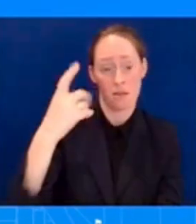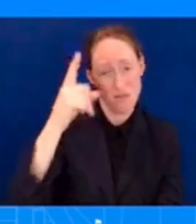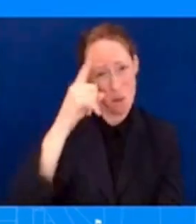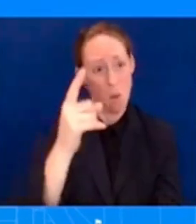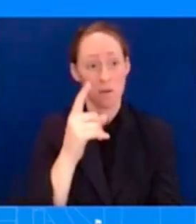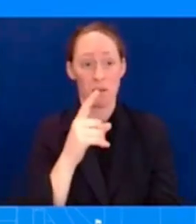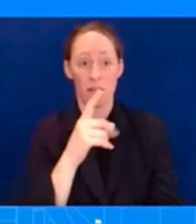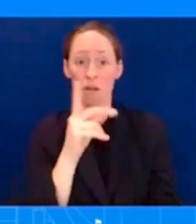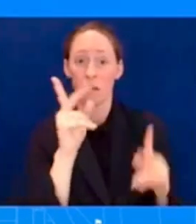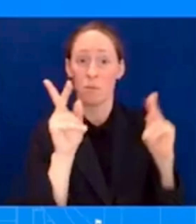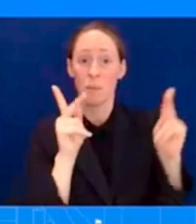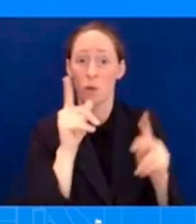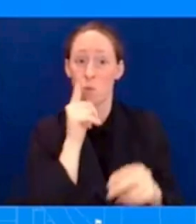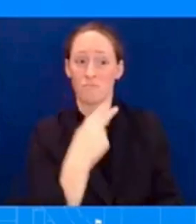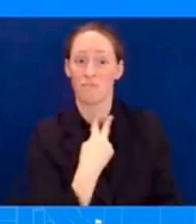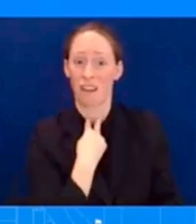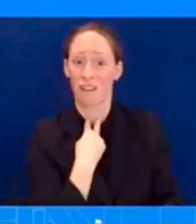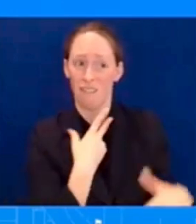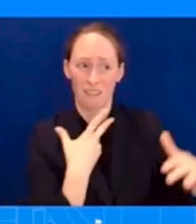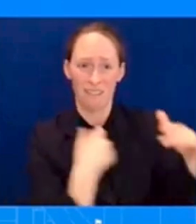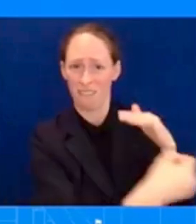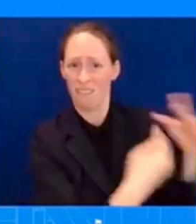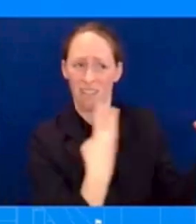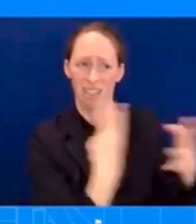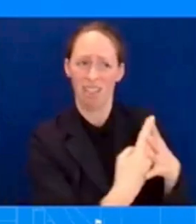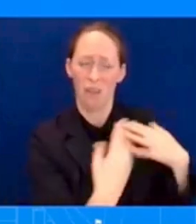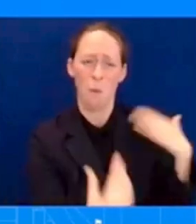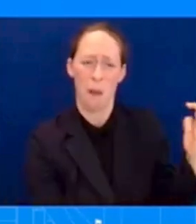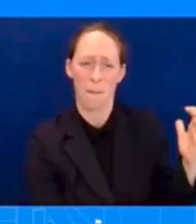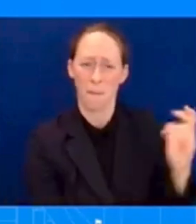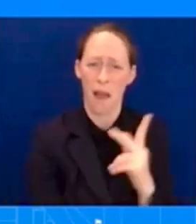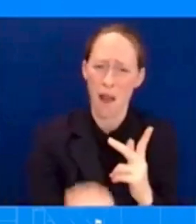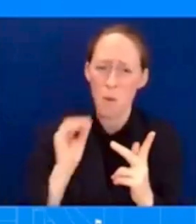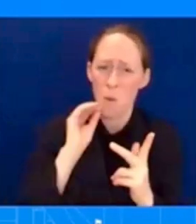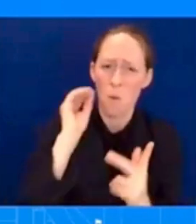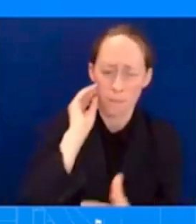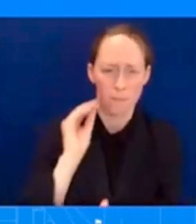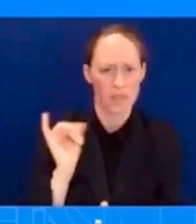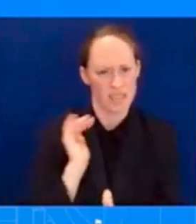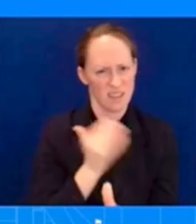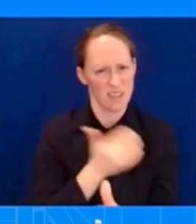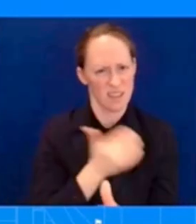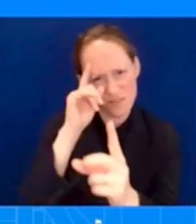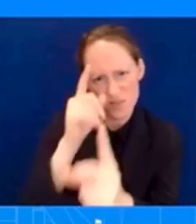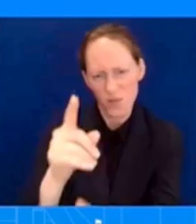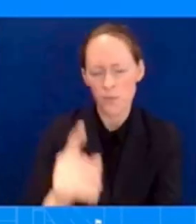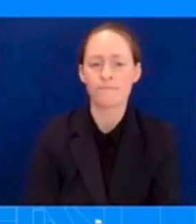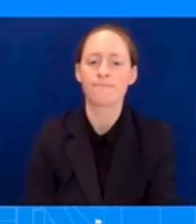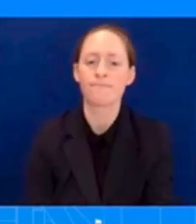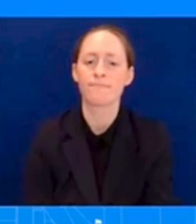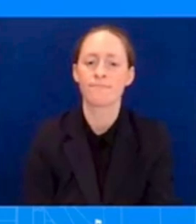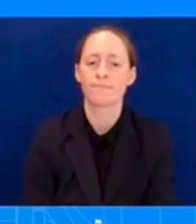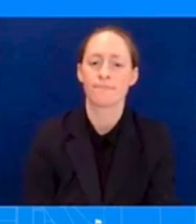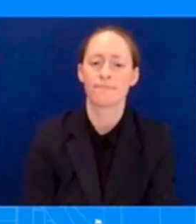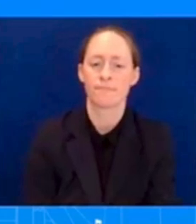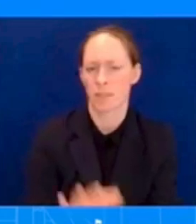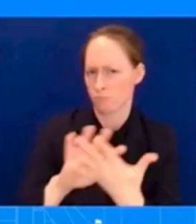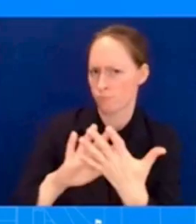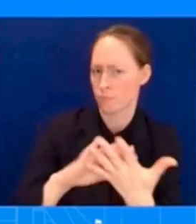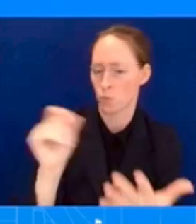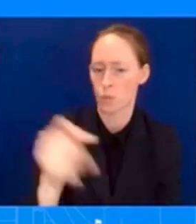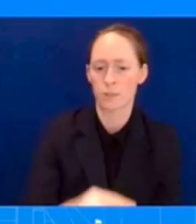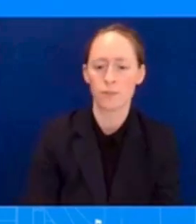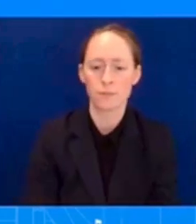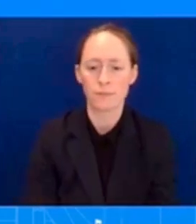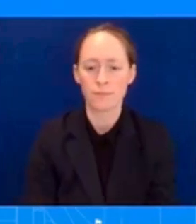Nothing else. Does harm the U.S.-Israel relationship at this very critical time, though? Look, this is about bringing